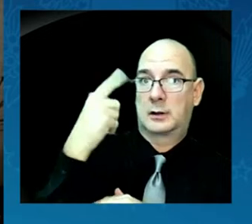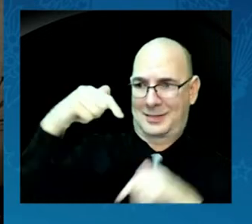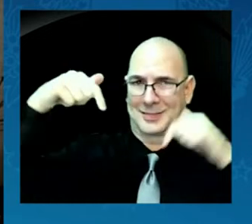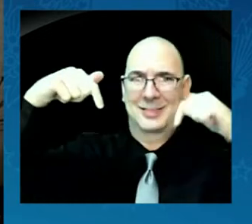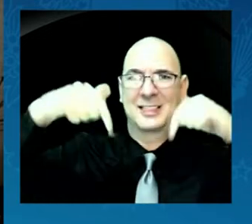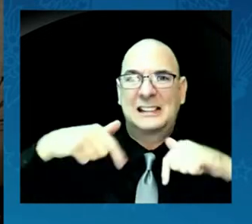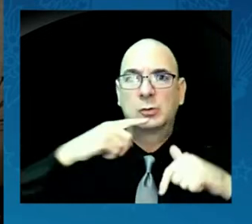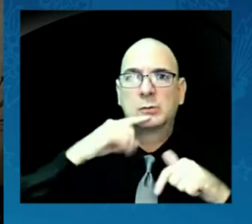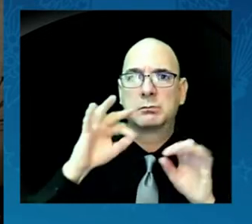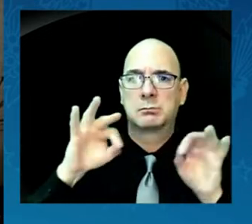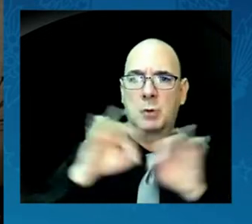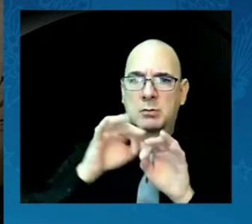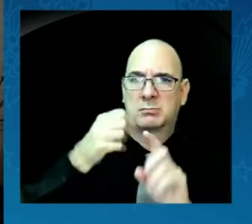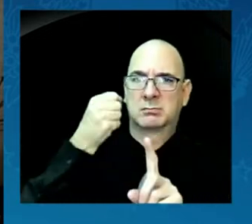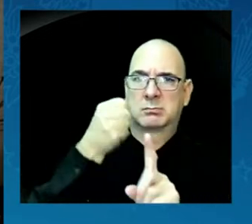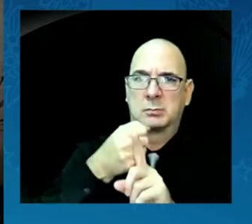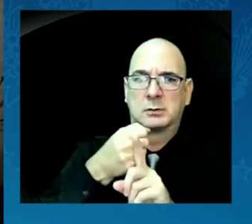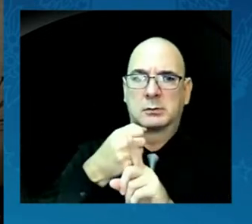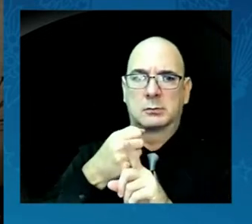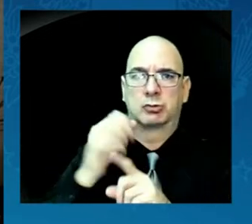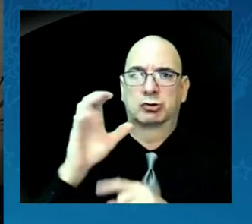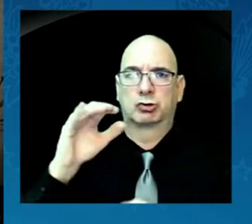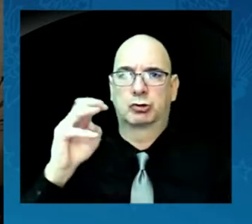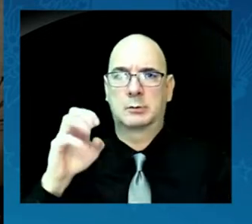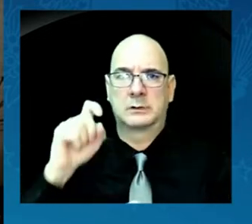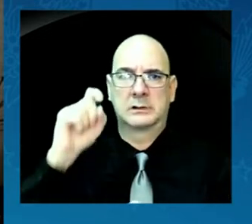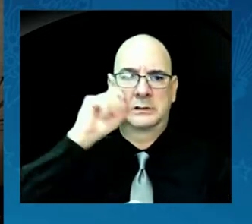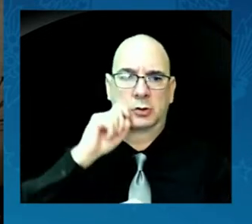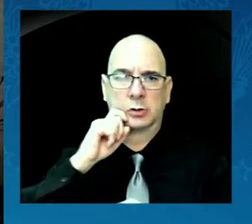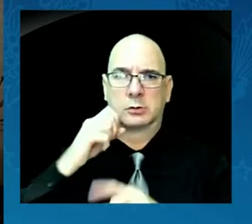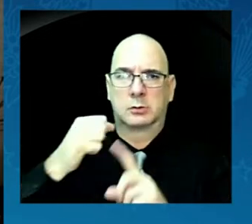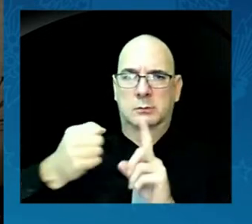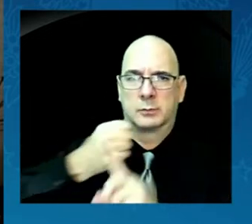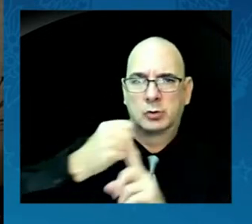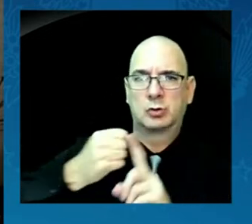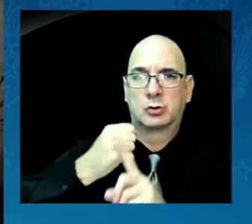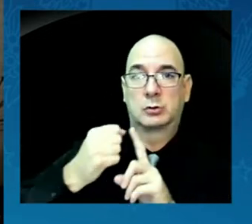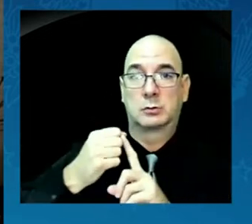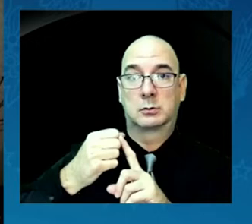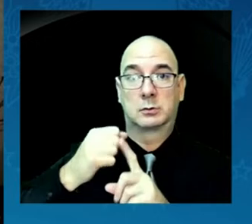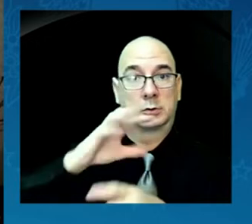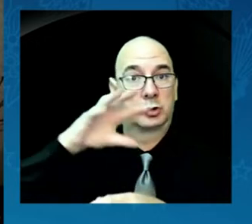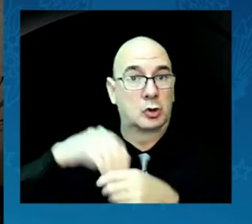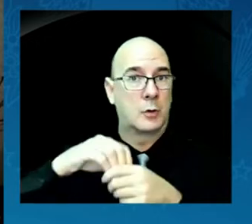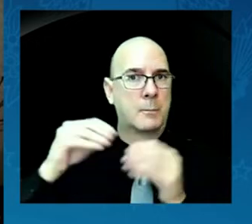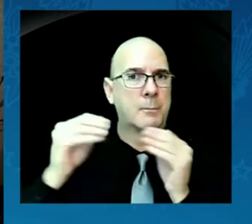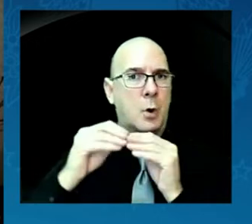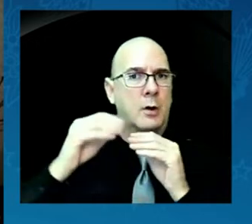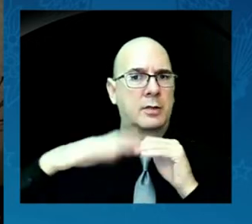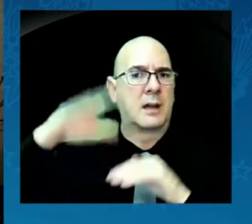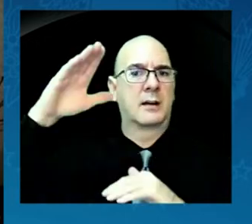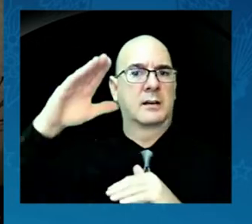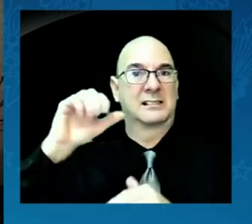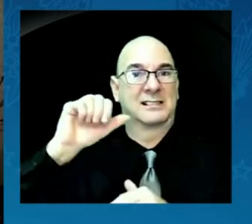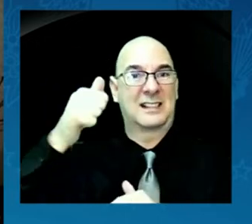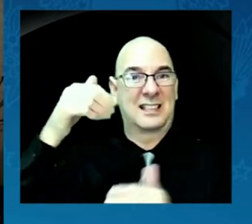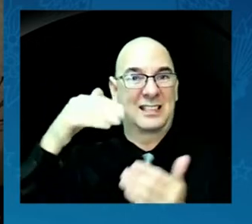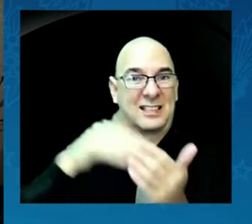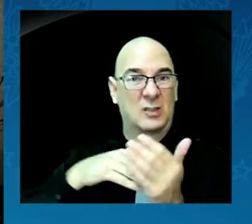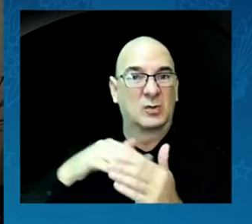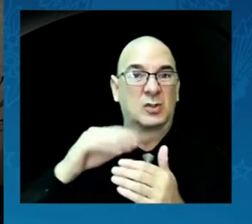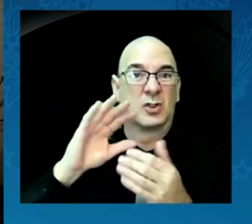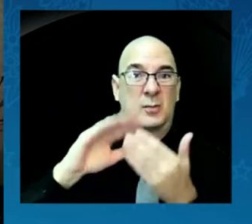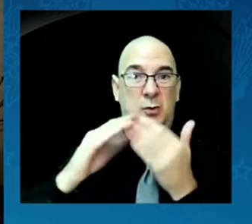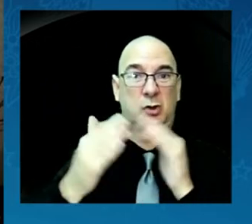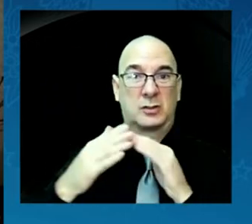assault in communities of color, including the more than 10,000 urban Indians that live in the Bay Area. As California's